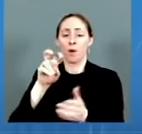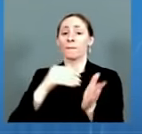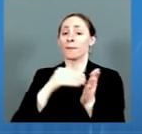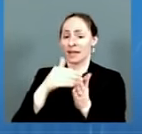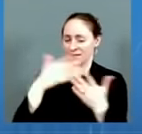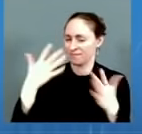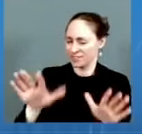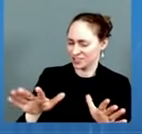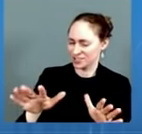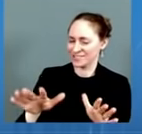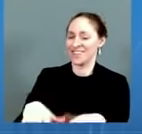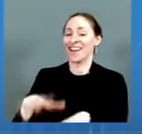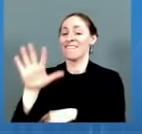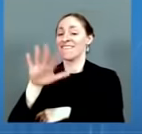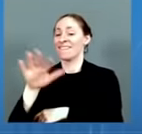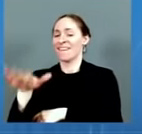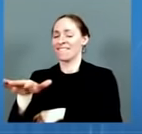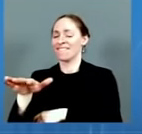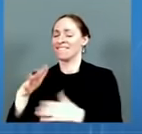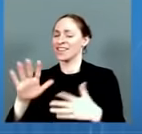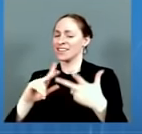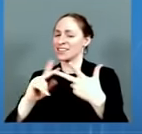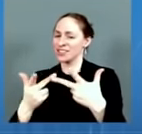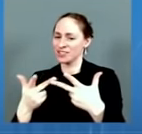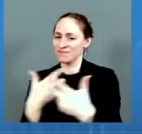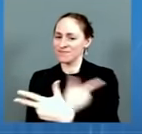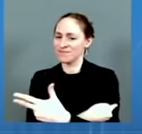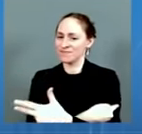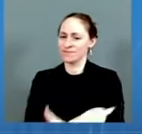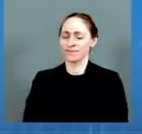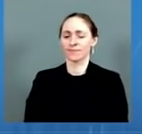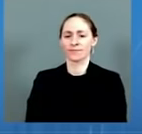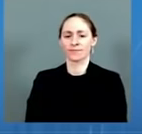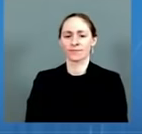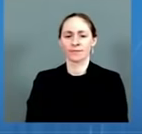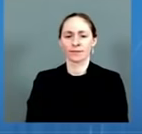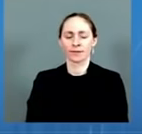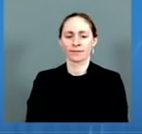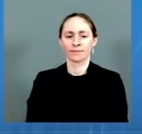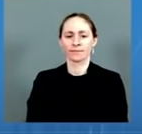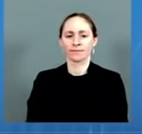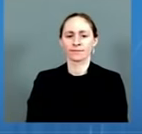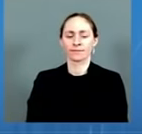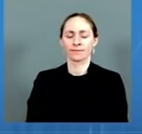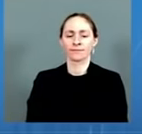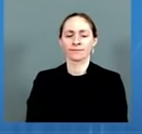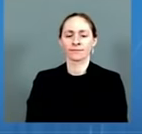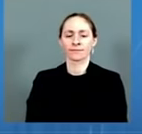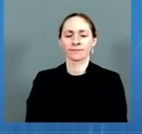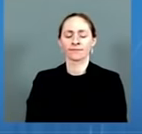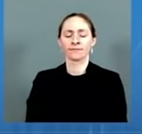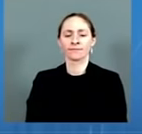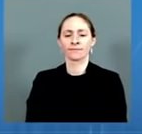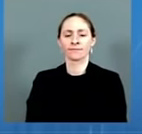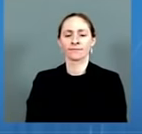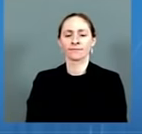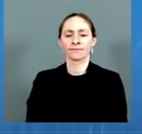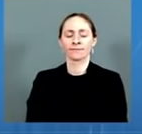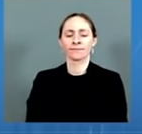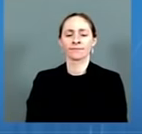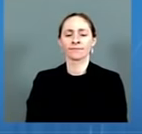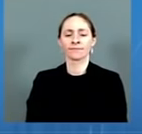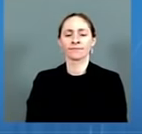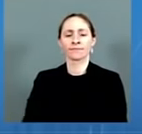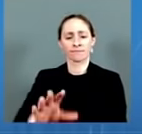evolving science, it's important to remember that we have far more tools to fight this virus than we ever did just one year ago.